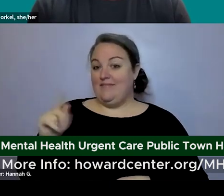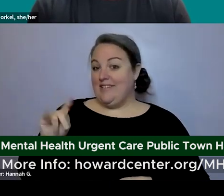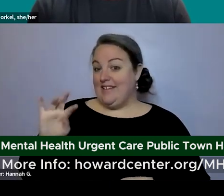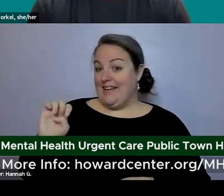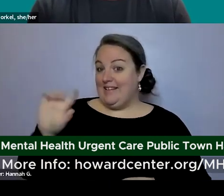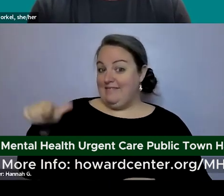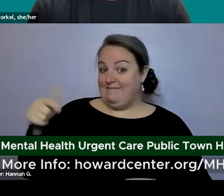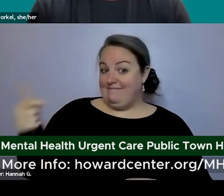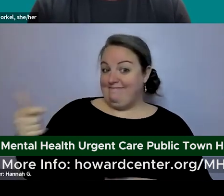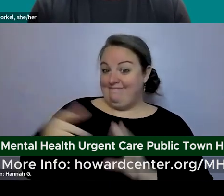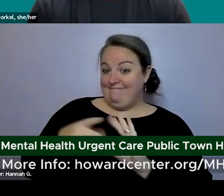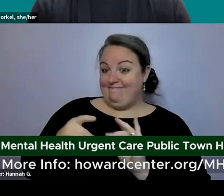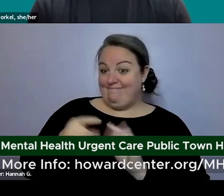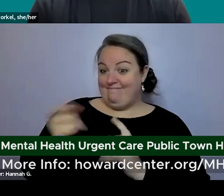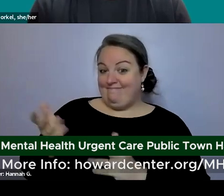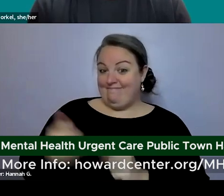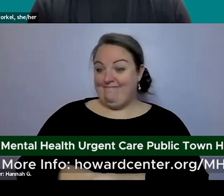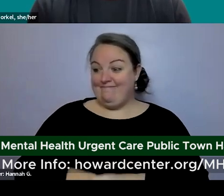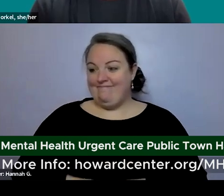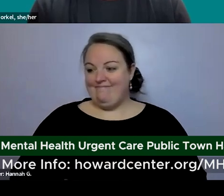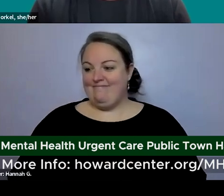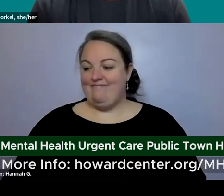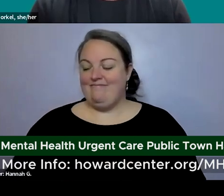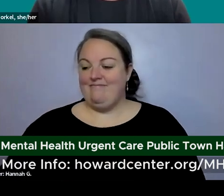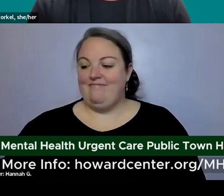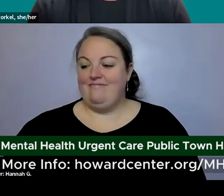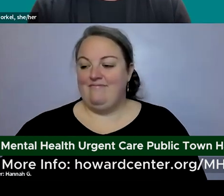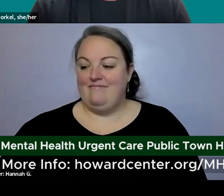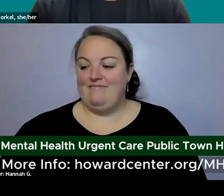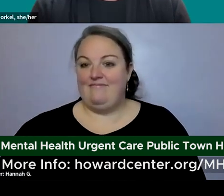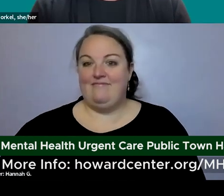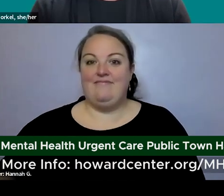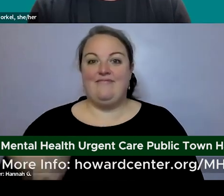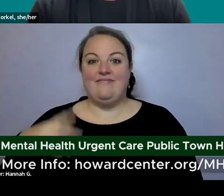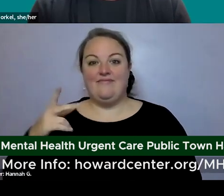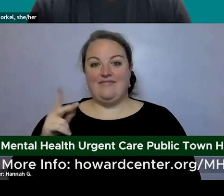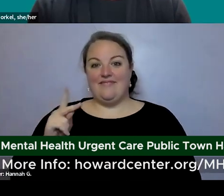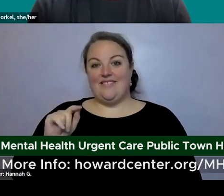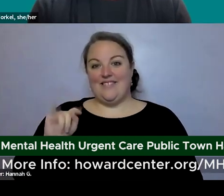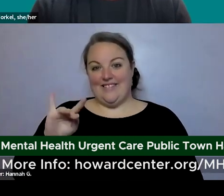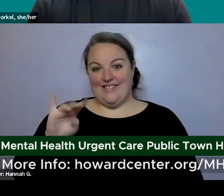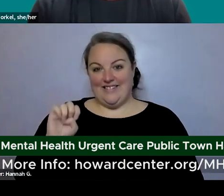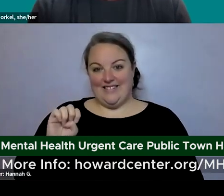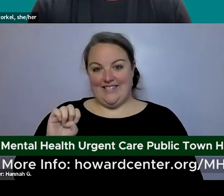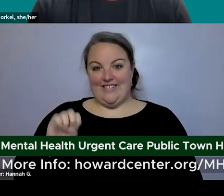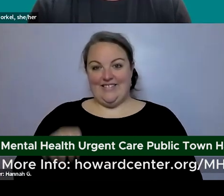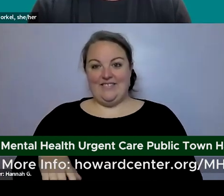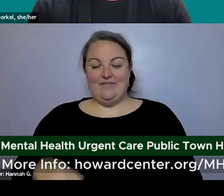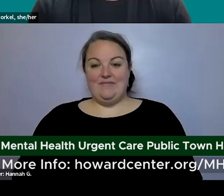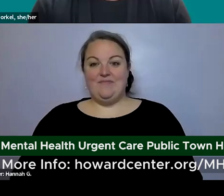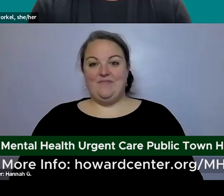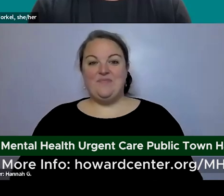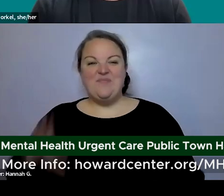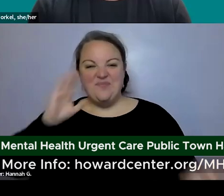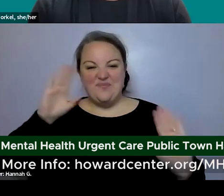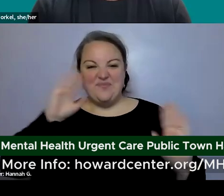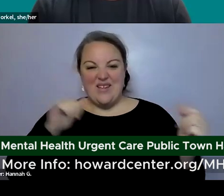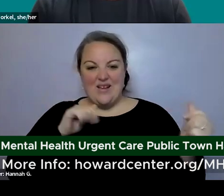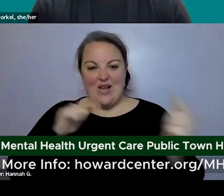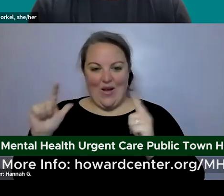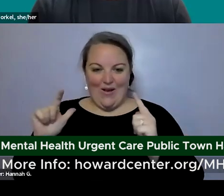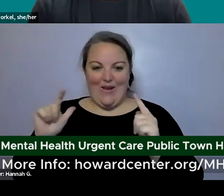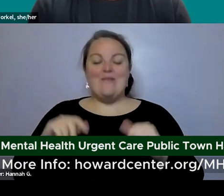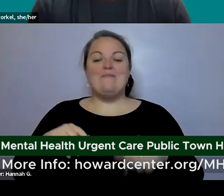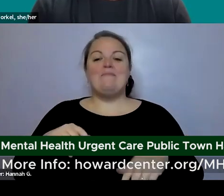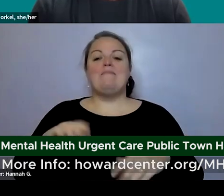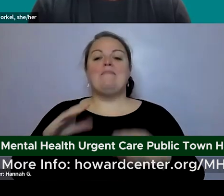address sure if you're ready katie yeah hi everyone so we'll have